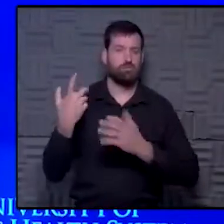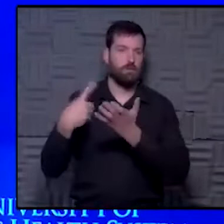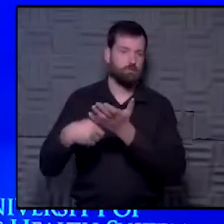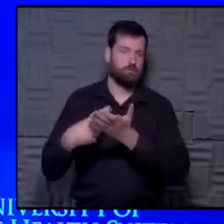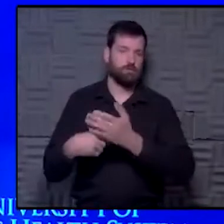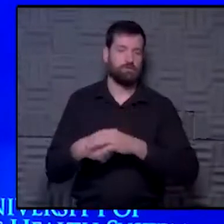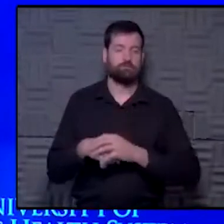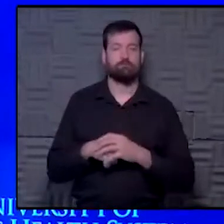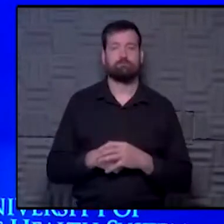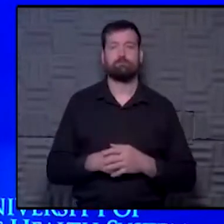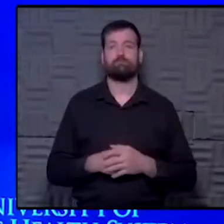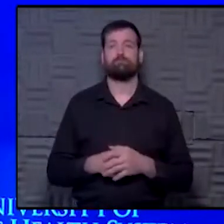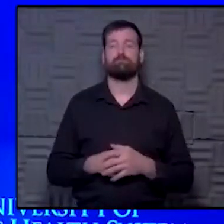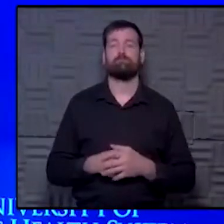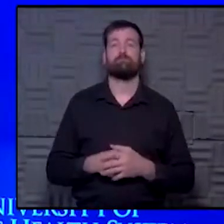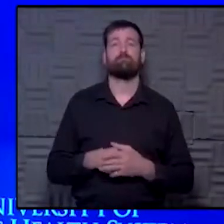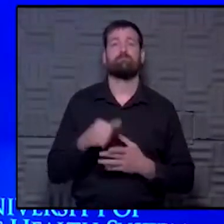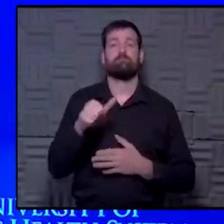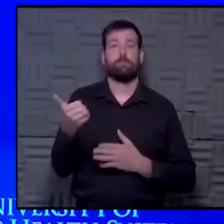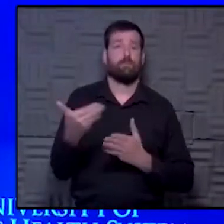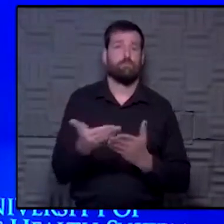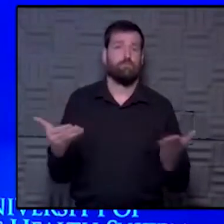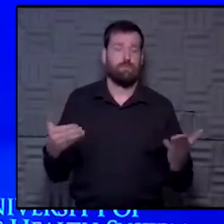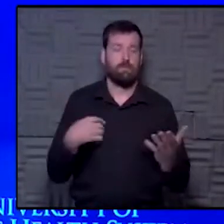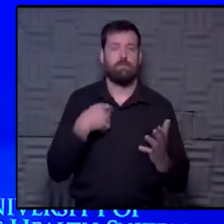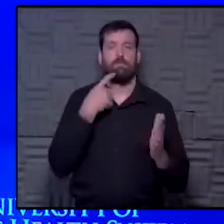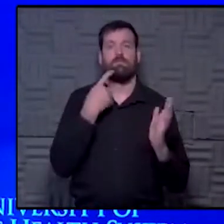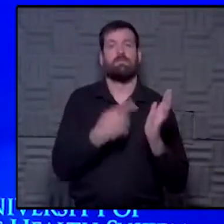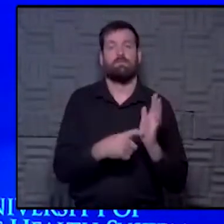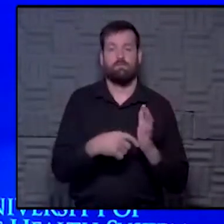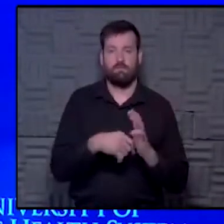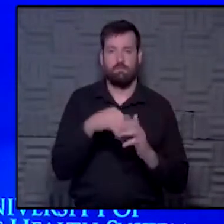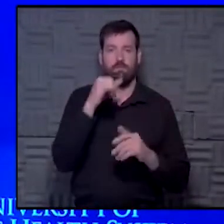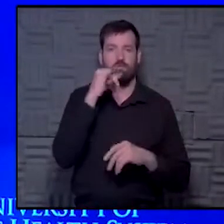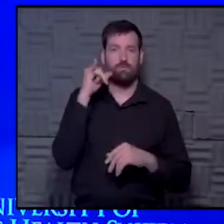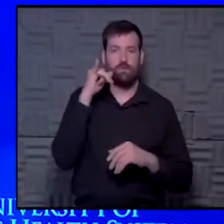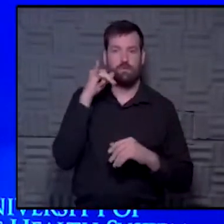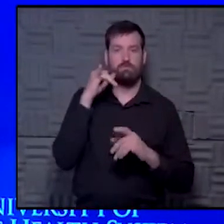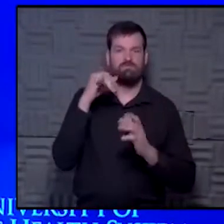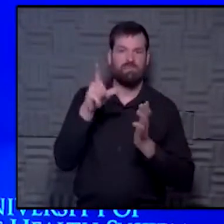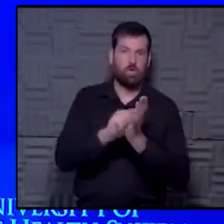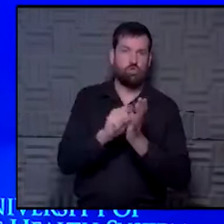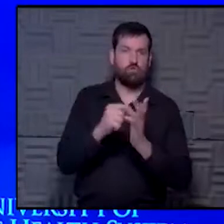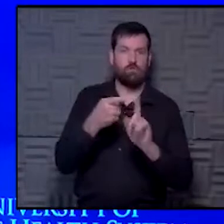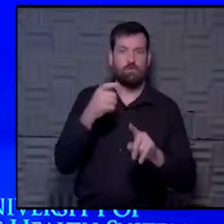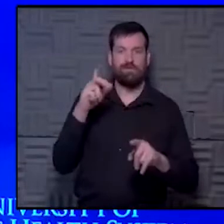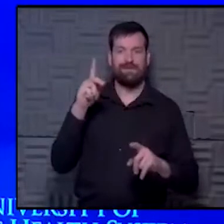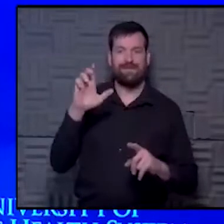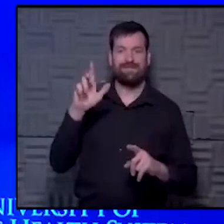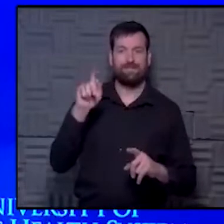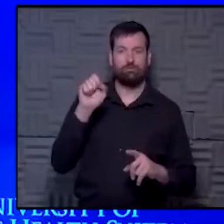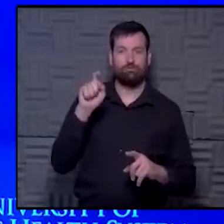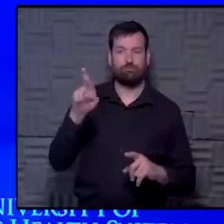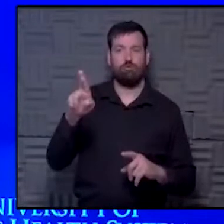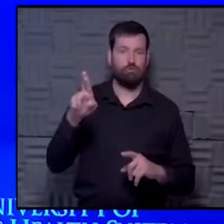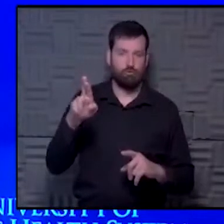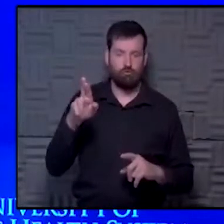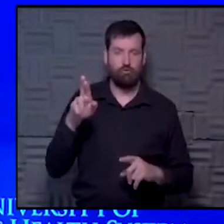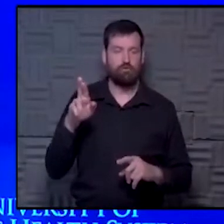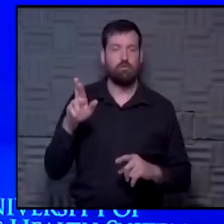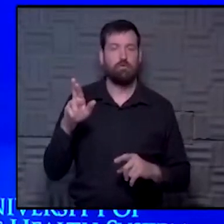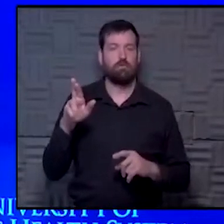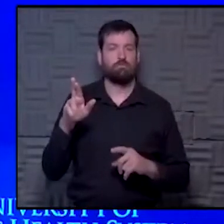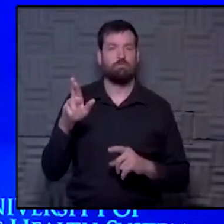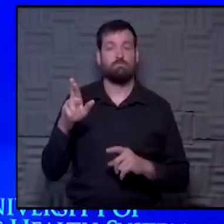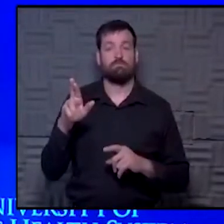of the other things that really came to light yesterday, there's a great article in the Star about the impact of